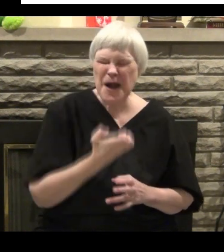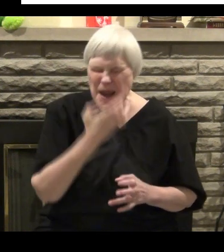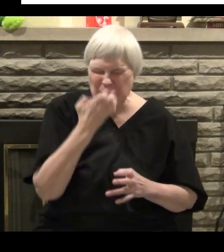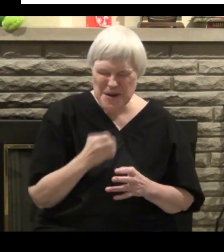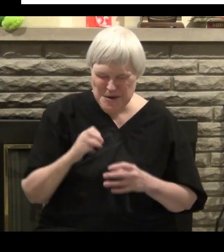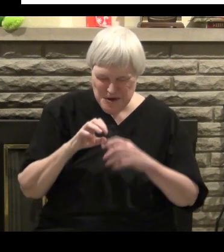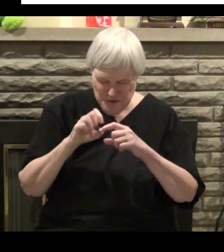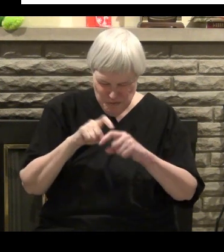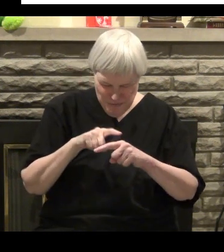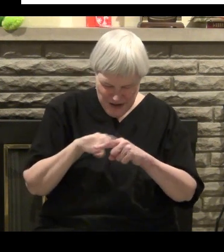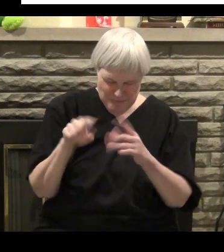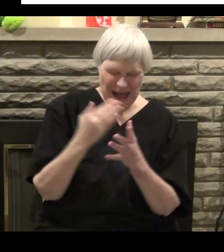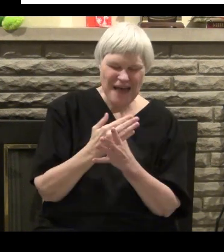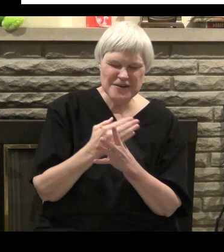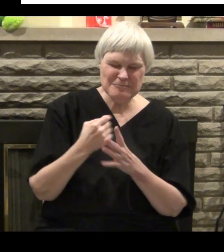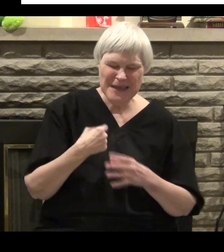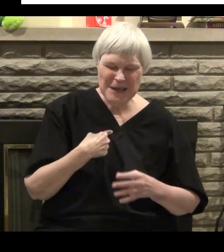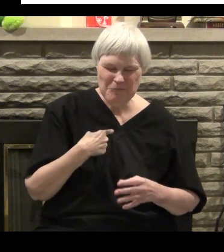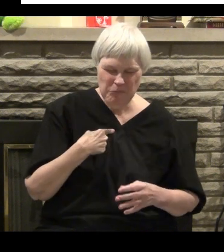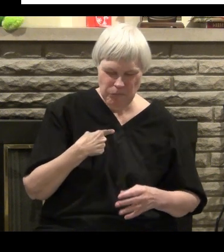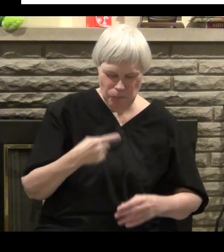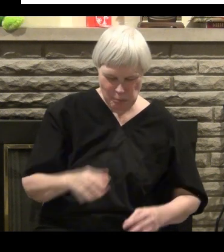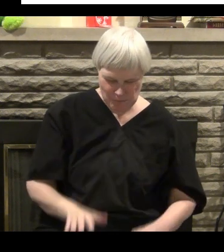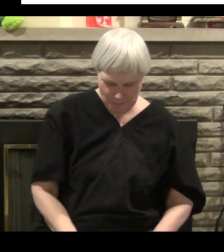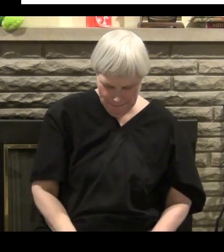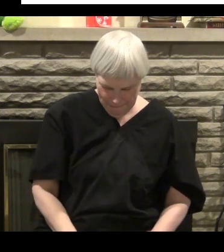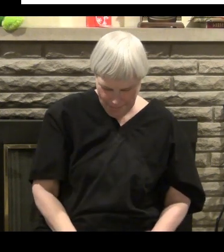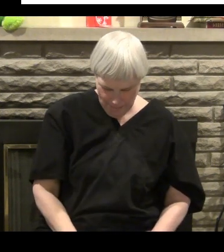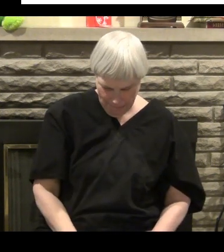I'm going to try not to get too, too angry through the thing.